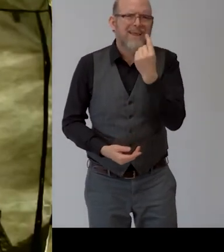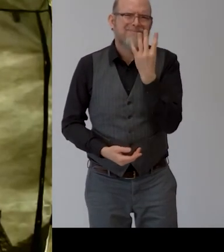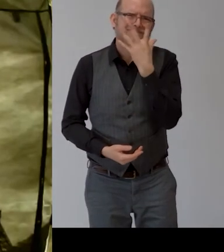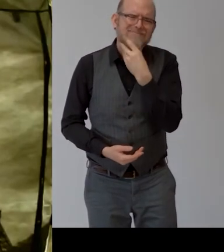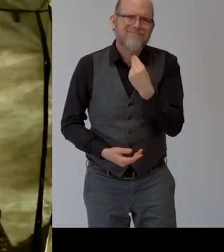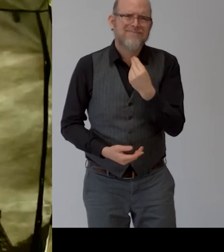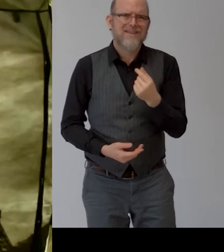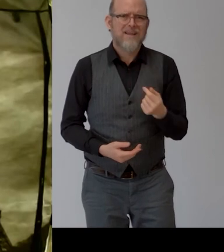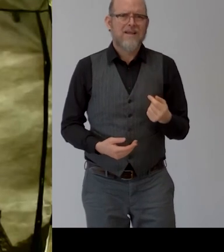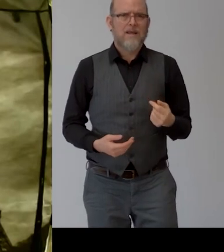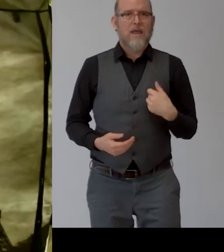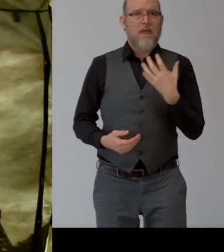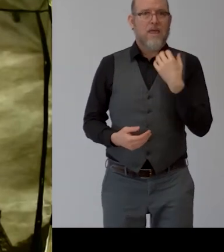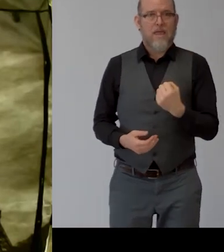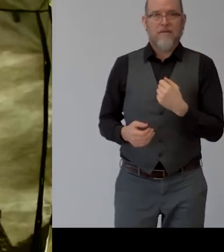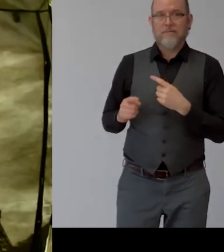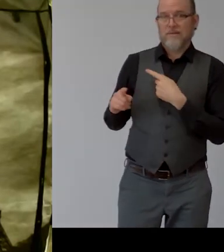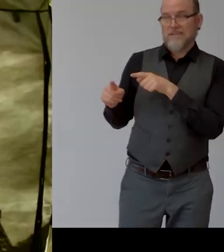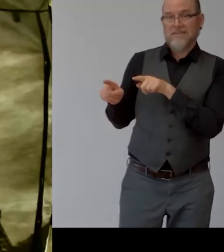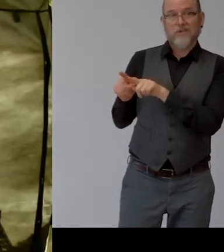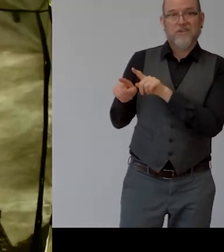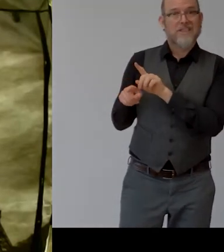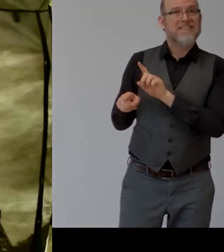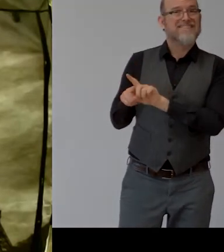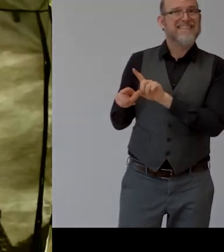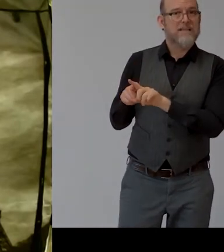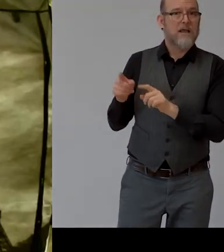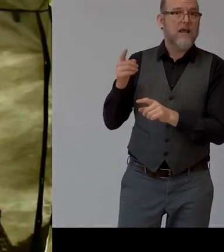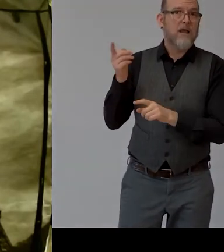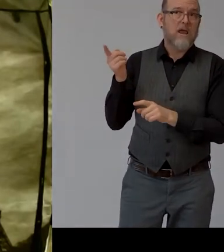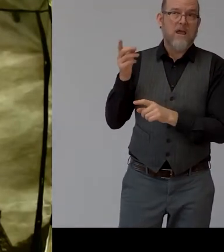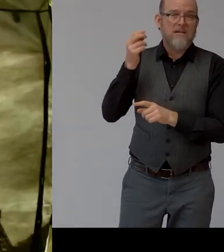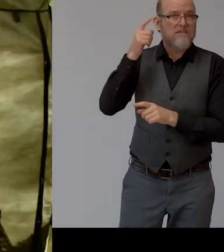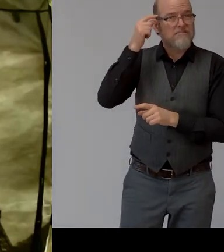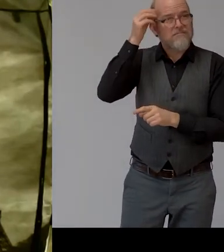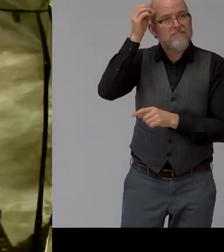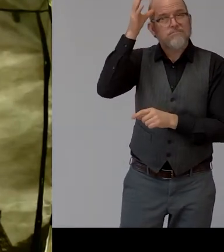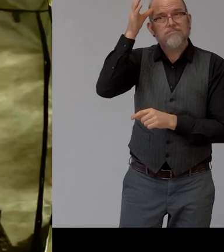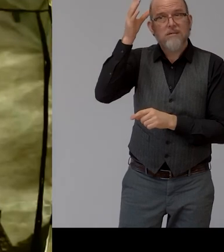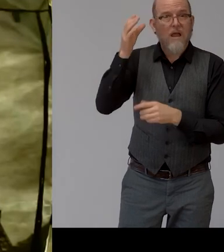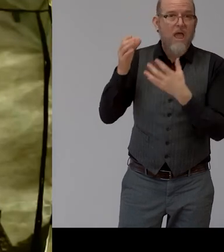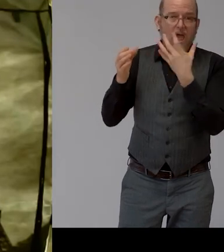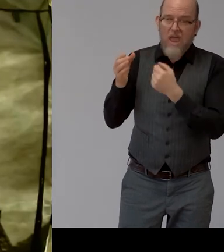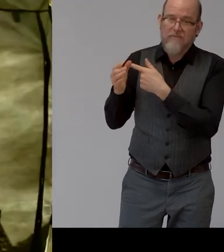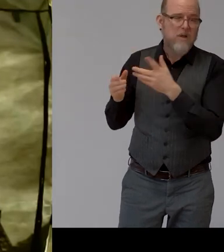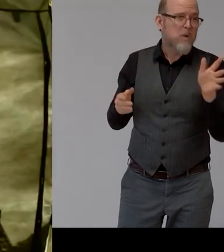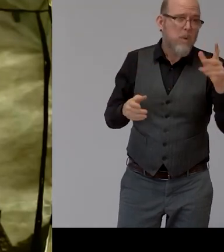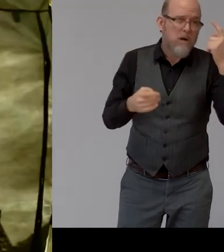they're both smart and they will be okay don't worry and so he got back to himself